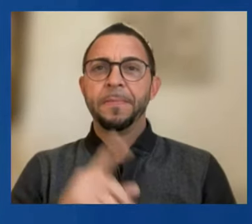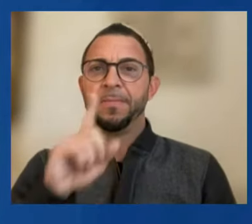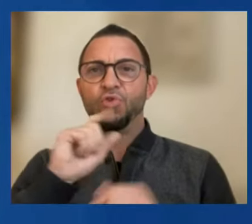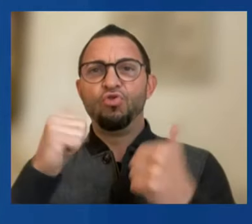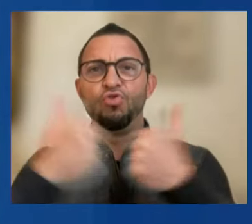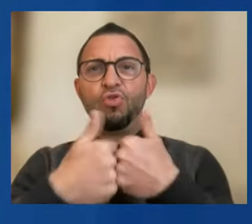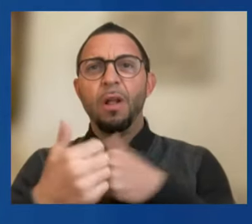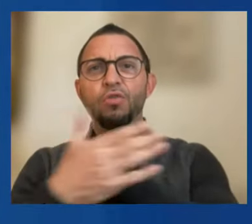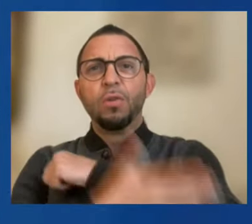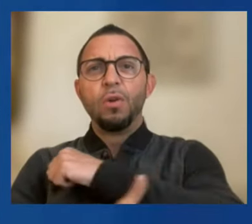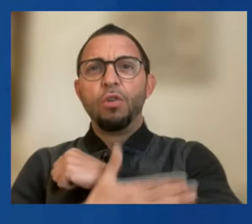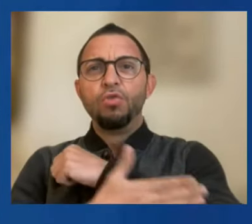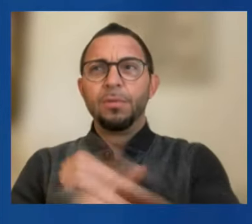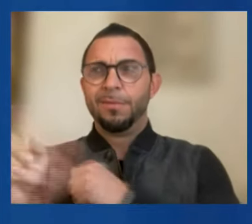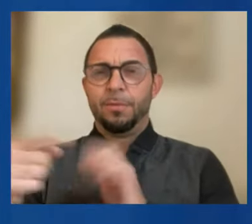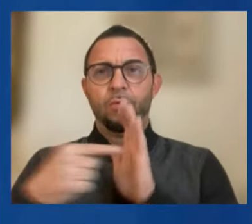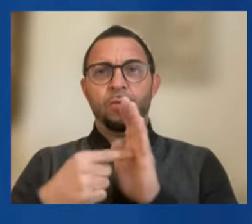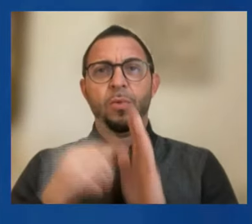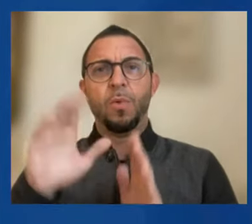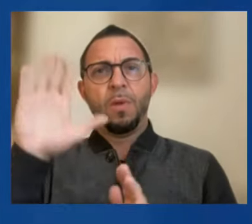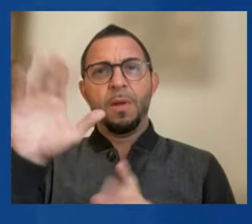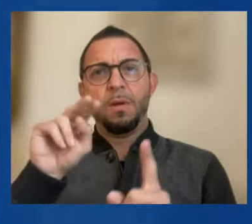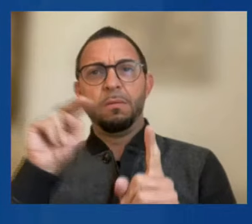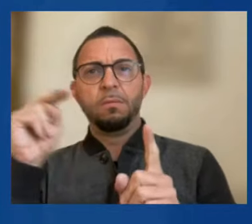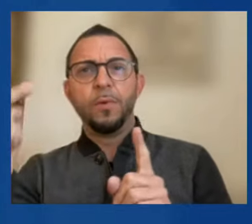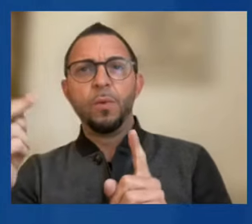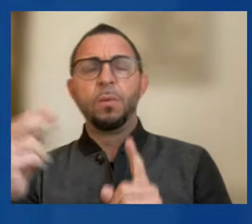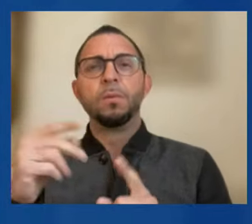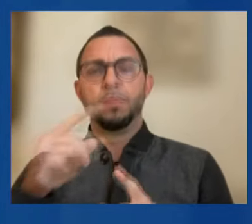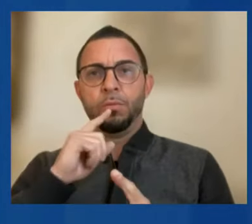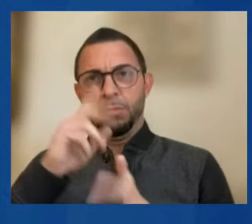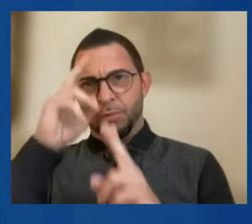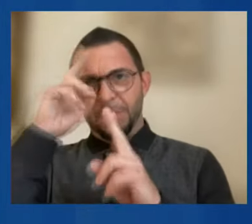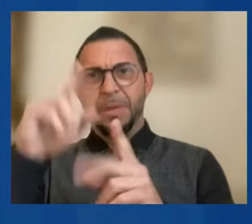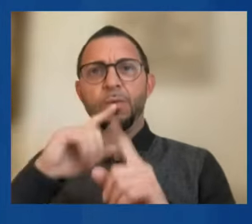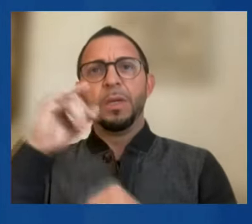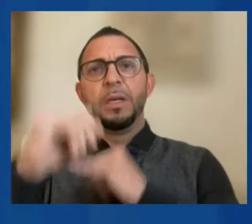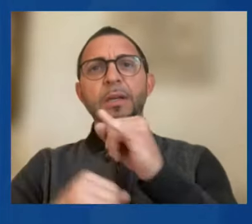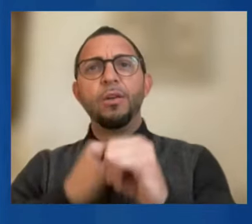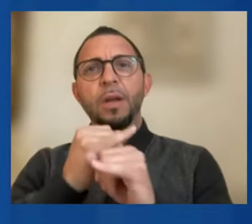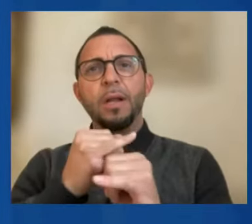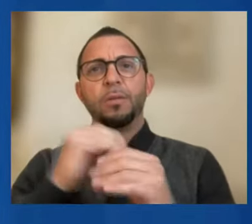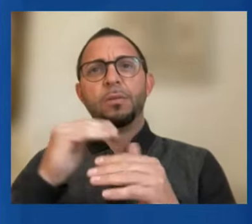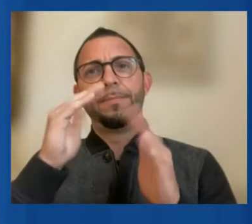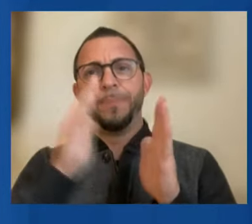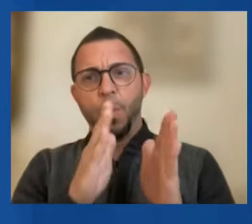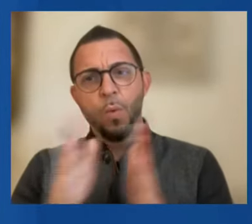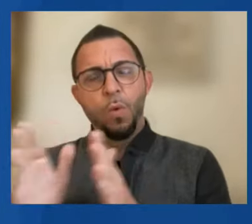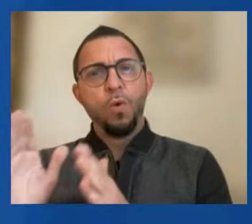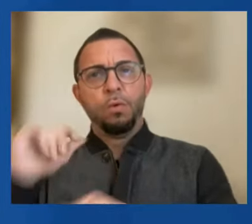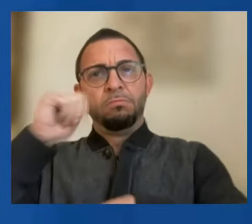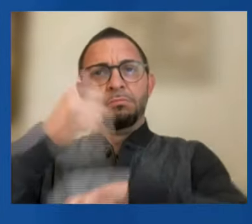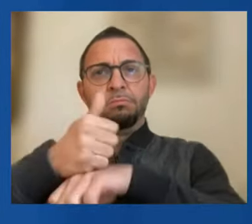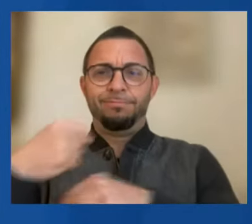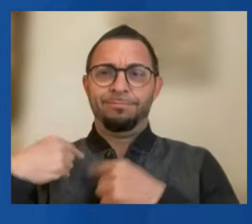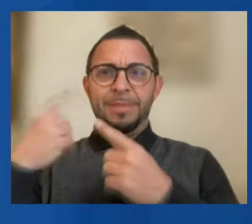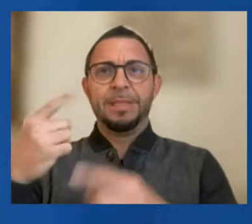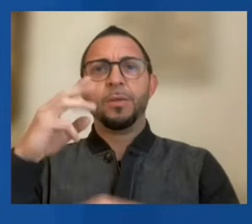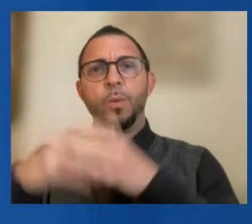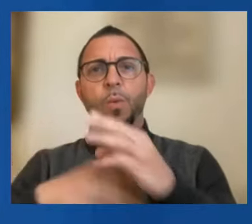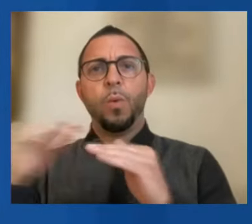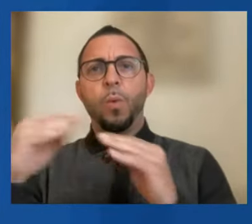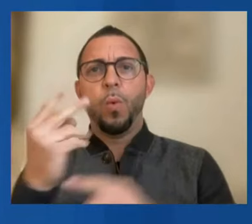stand with respect to the international order that has been built since World War II. Therefore,